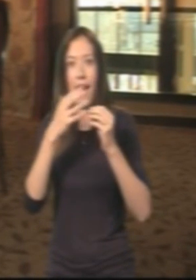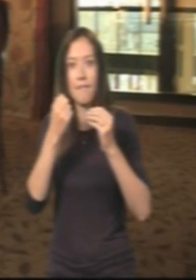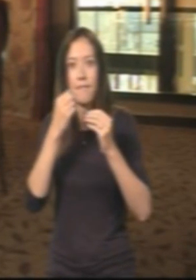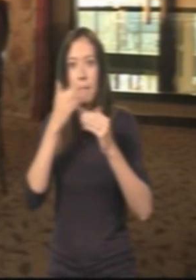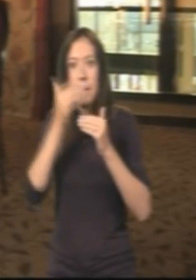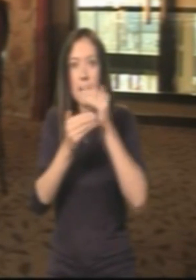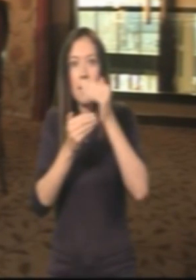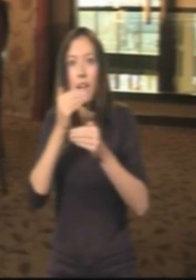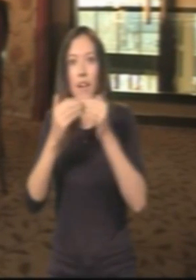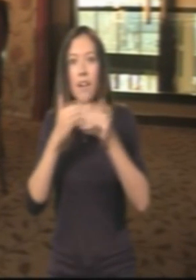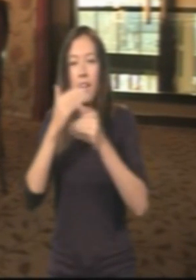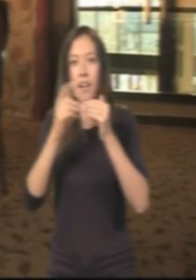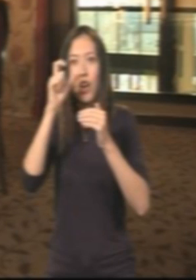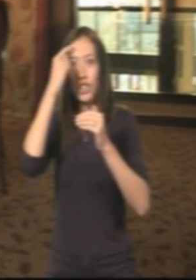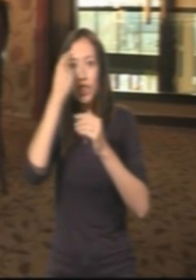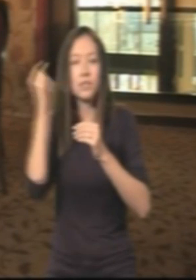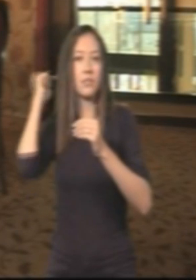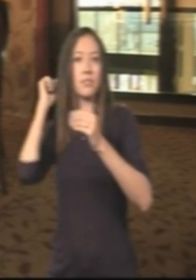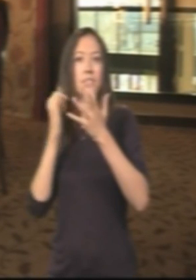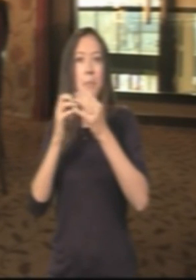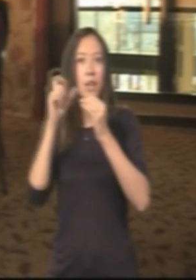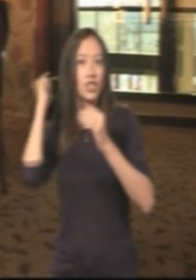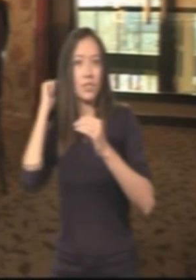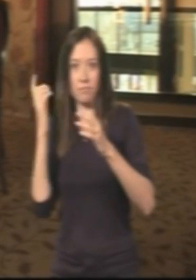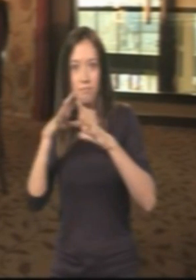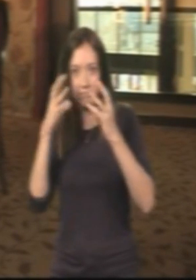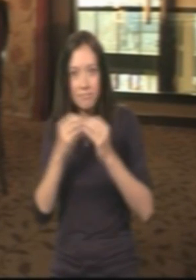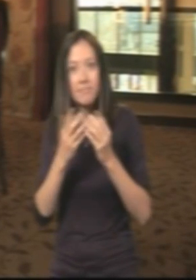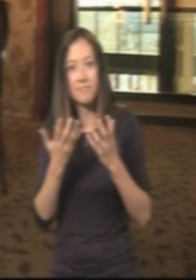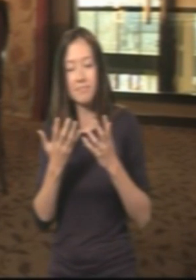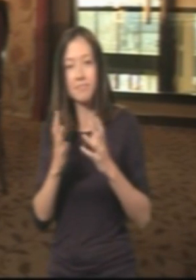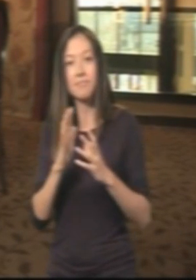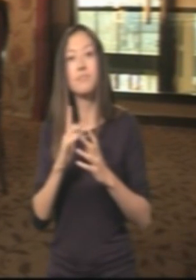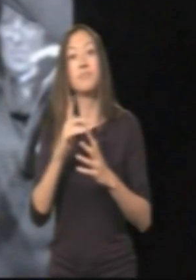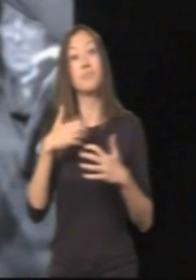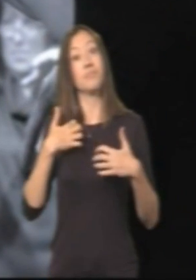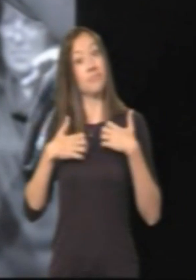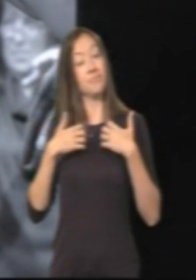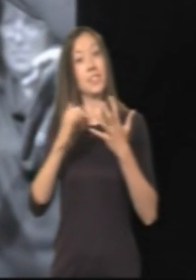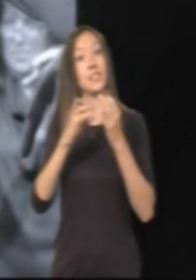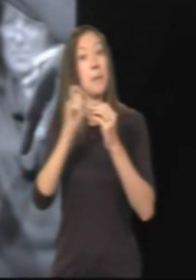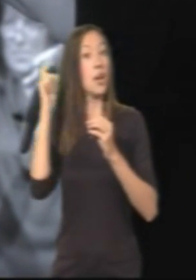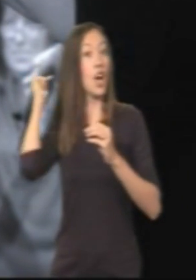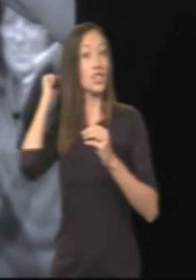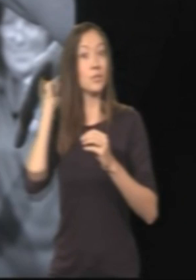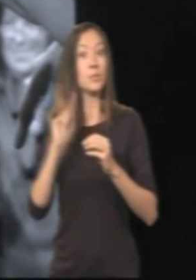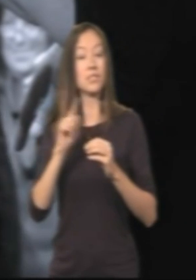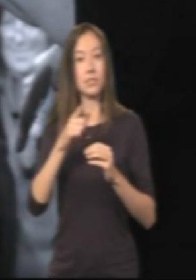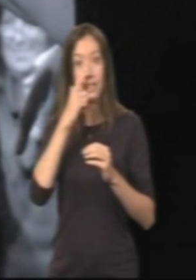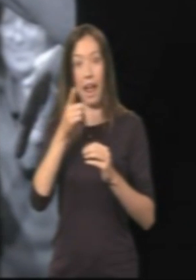and even your tastes, your patterns in life go beyond your conscious mind and into your subconscious.